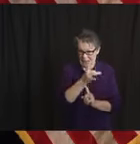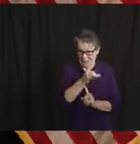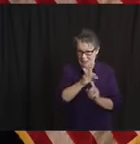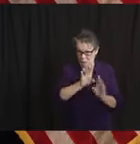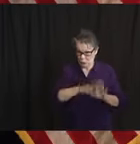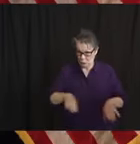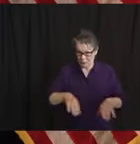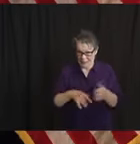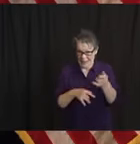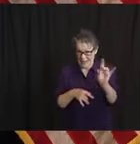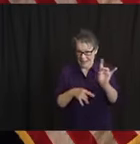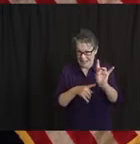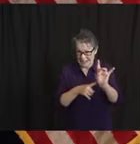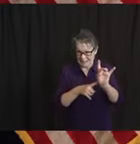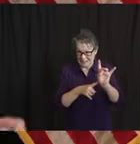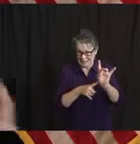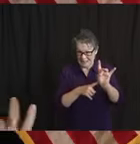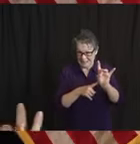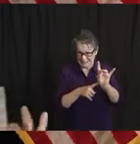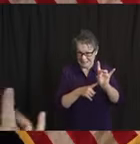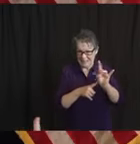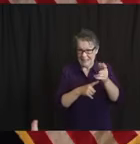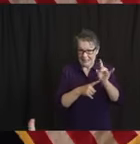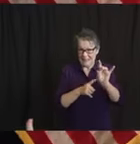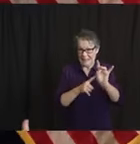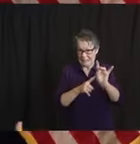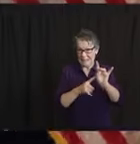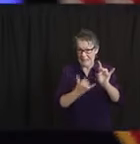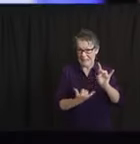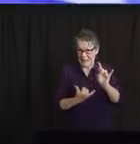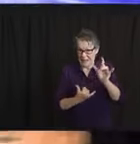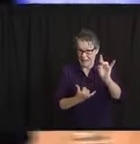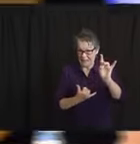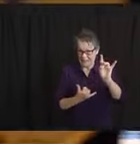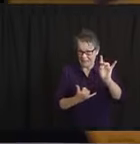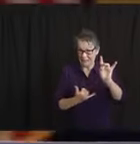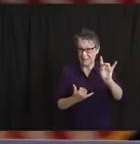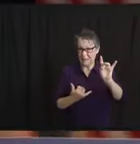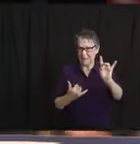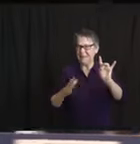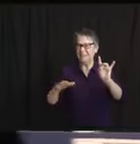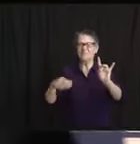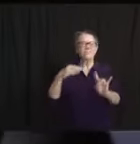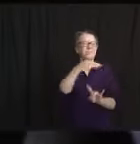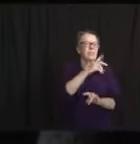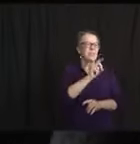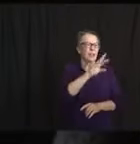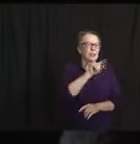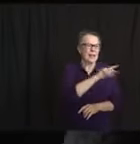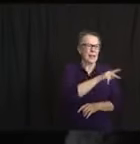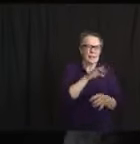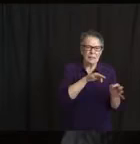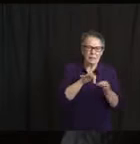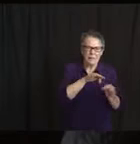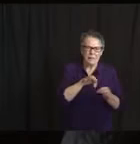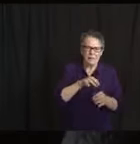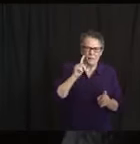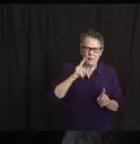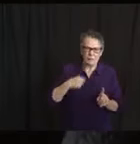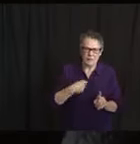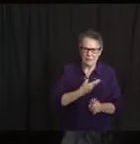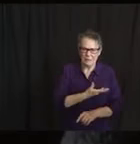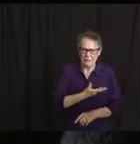Thank God I got that wrong. Christina, please. Sure. You know, we're still learning a lot about this multisystem inflammatory